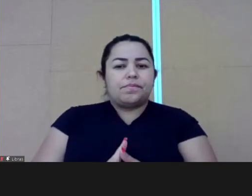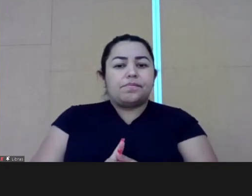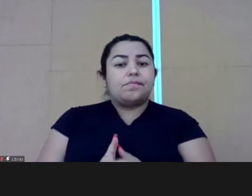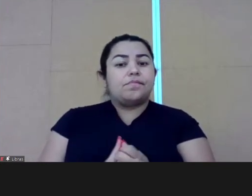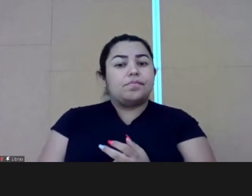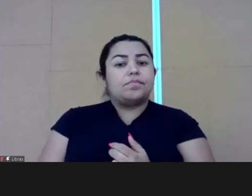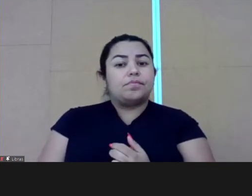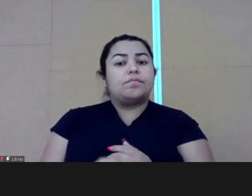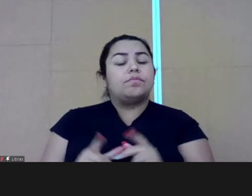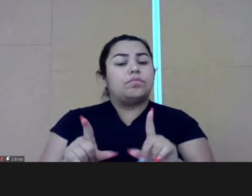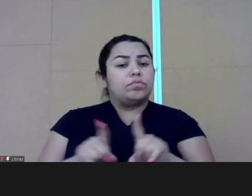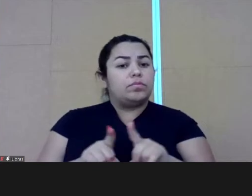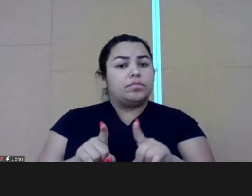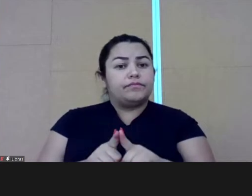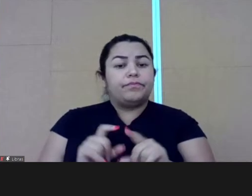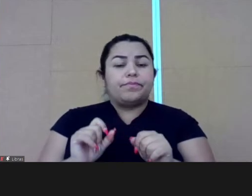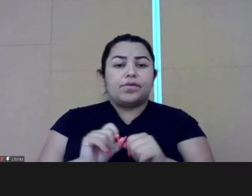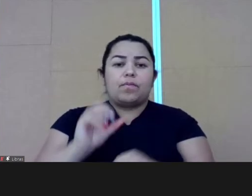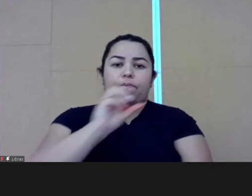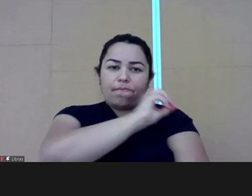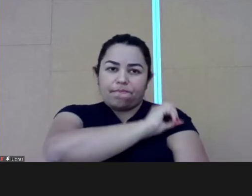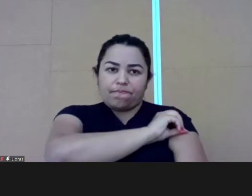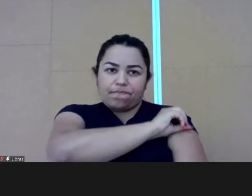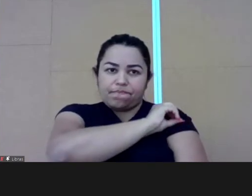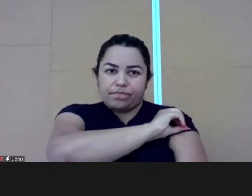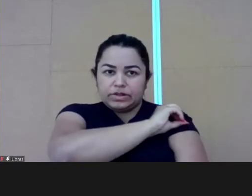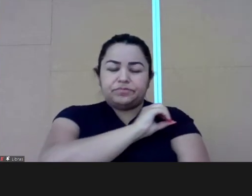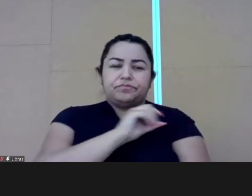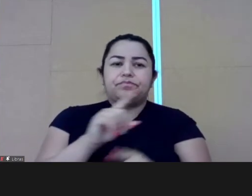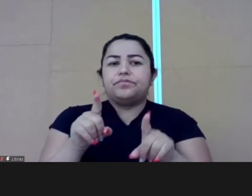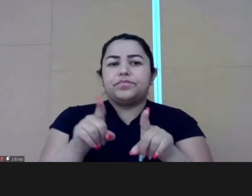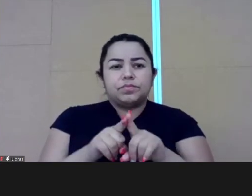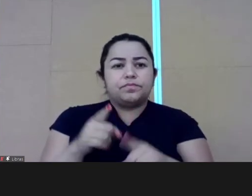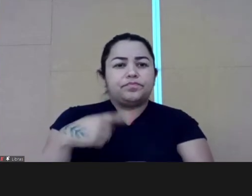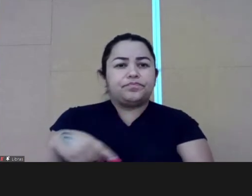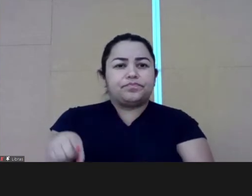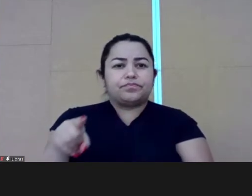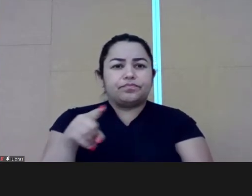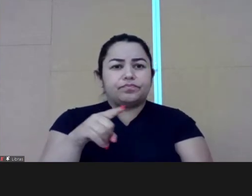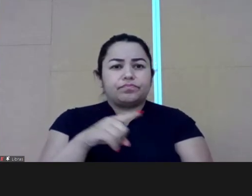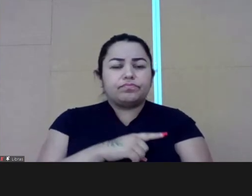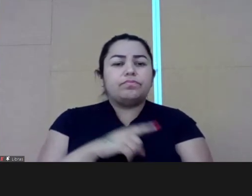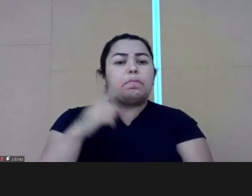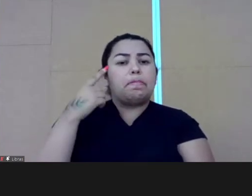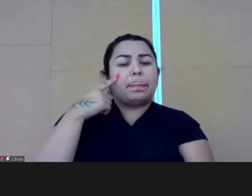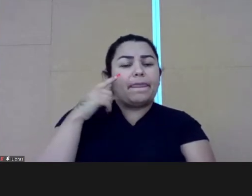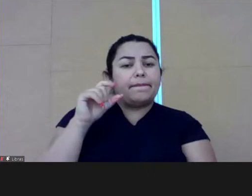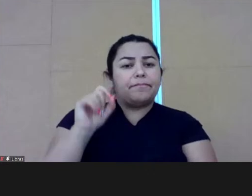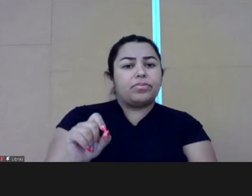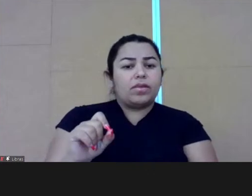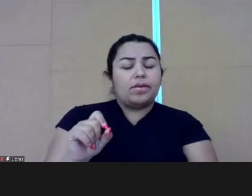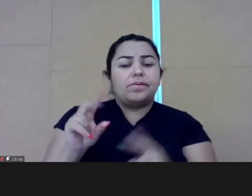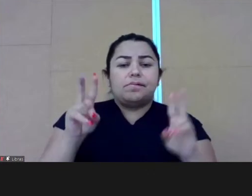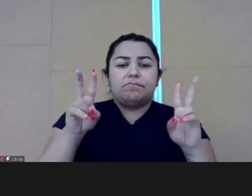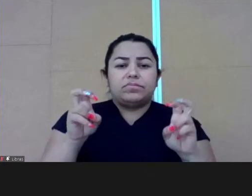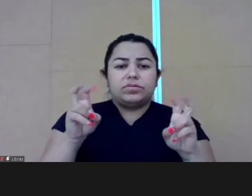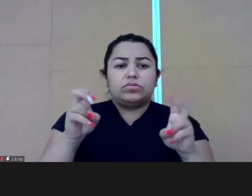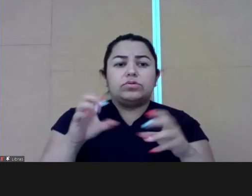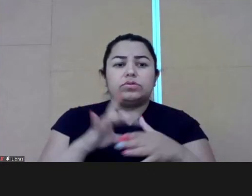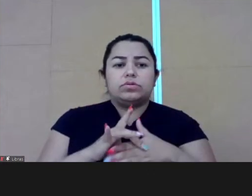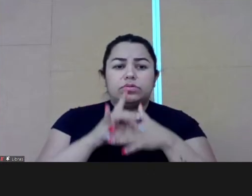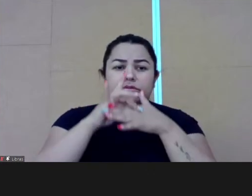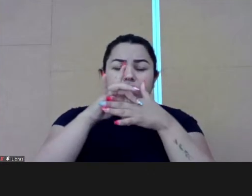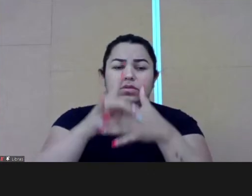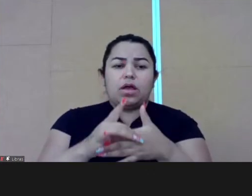leaders formation. So in the office, we were thinking about